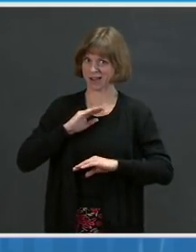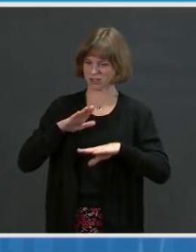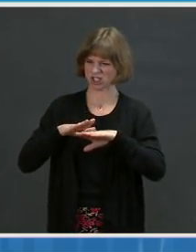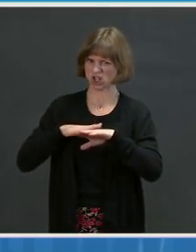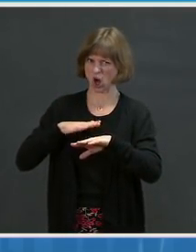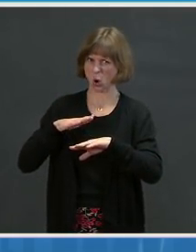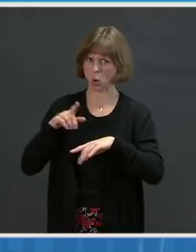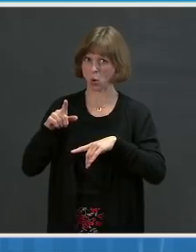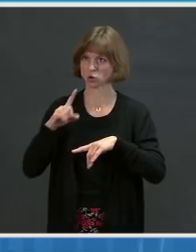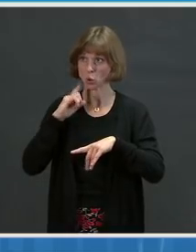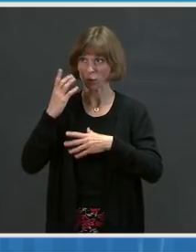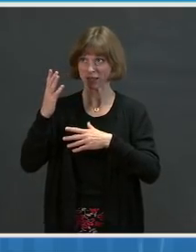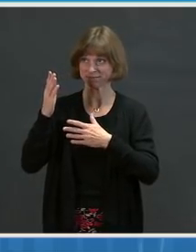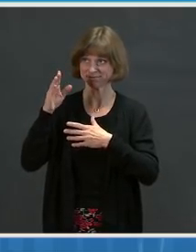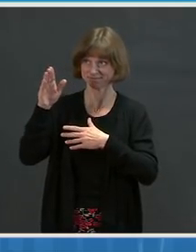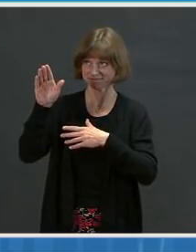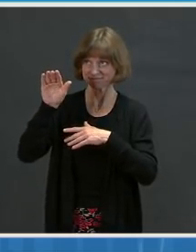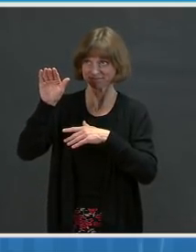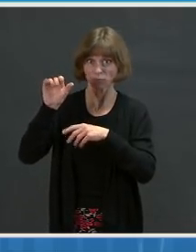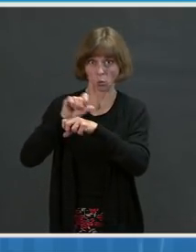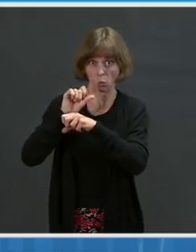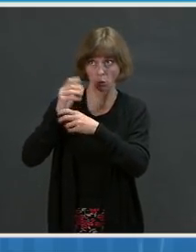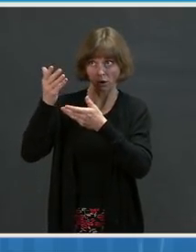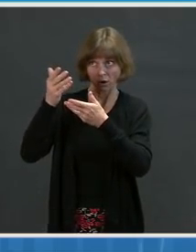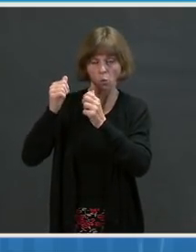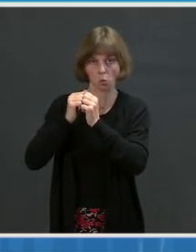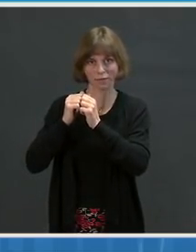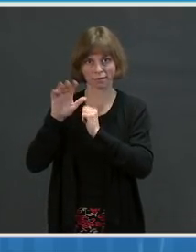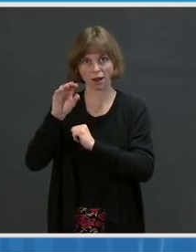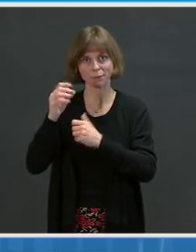company to accelerate that ramp.